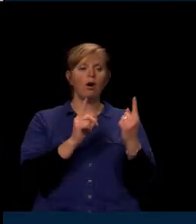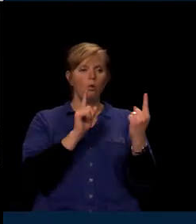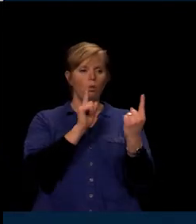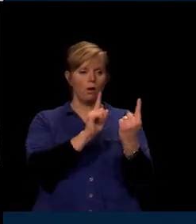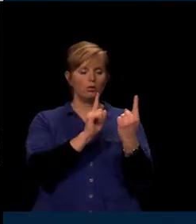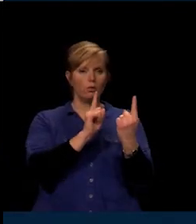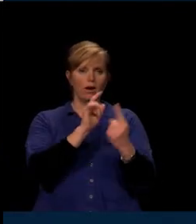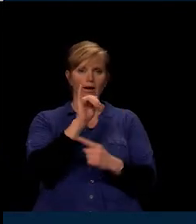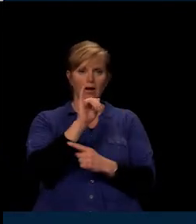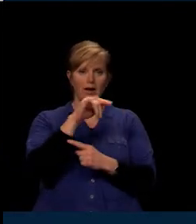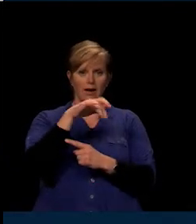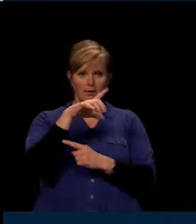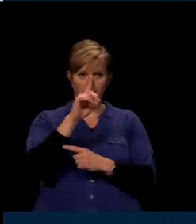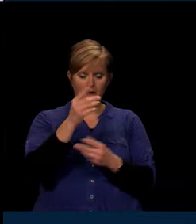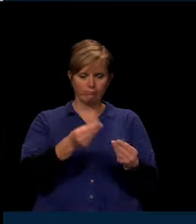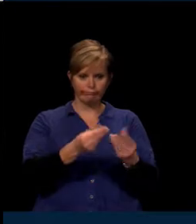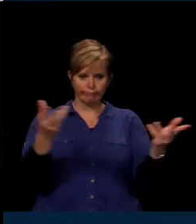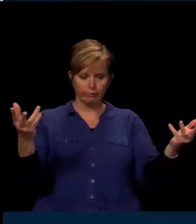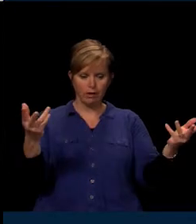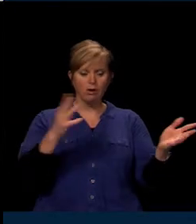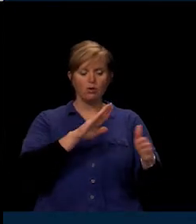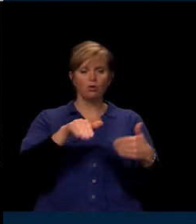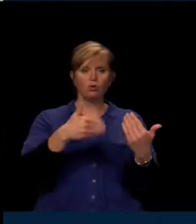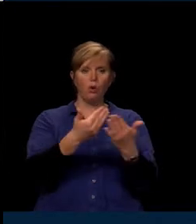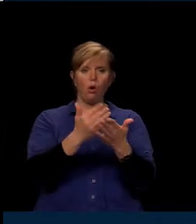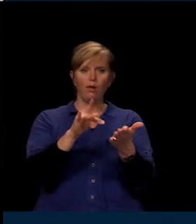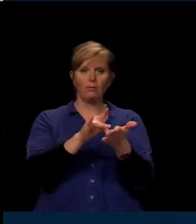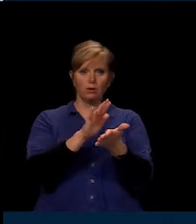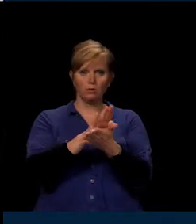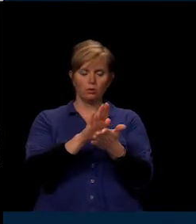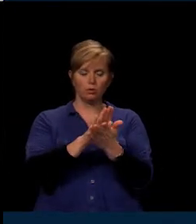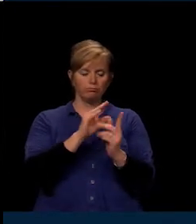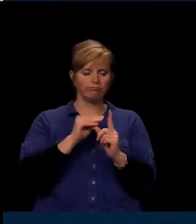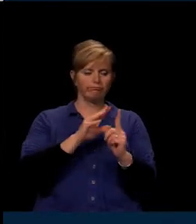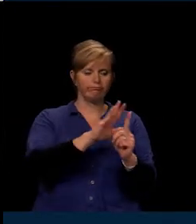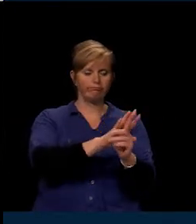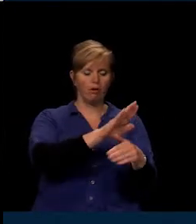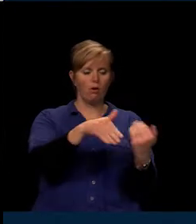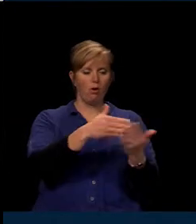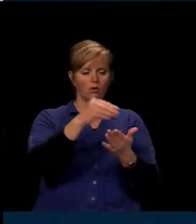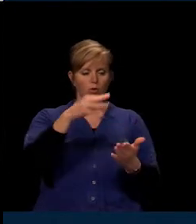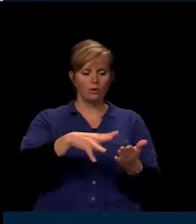all nine middle schools impacting all students and staff at this level.